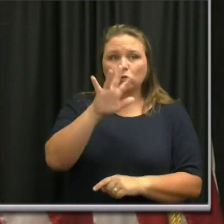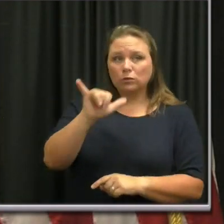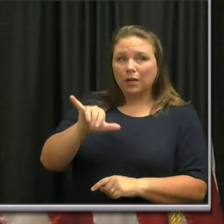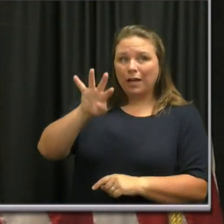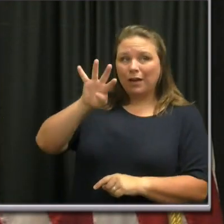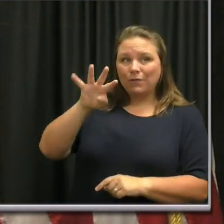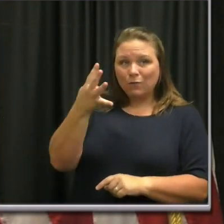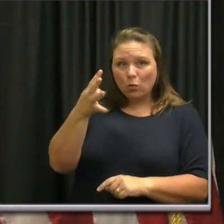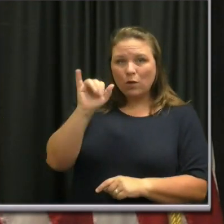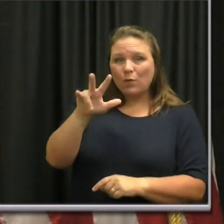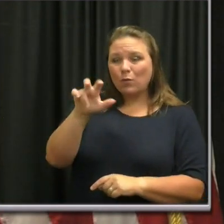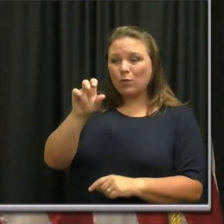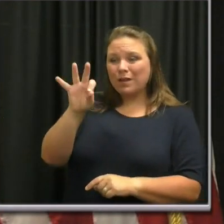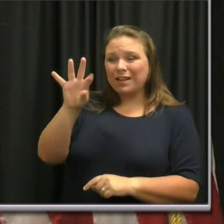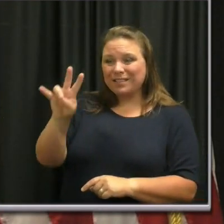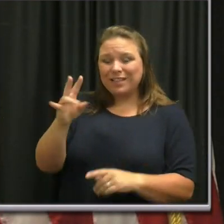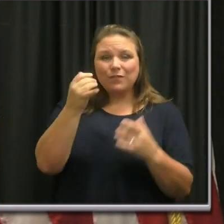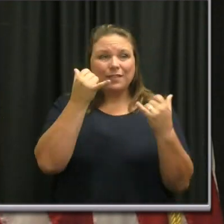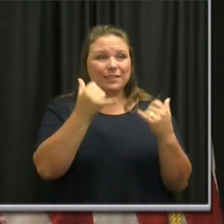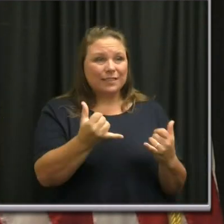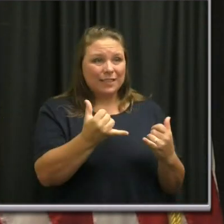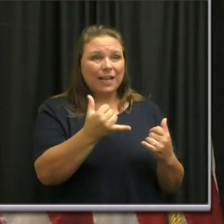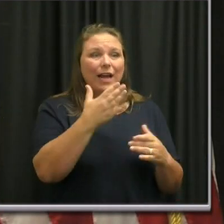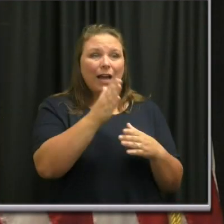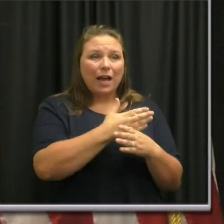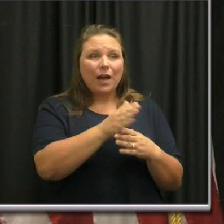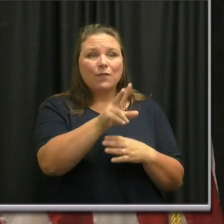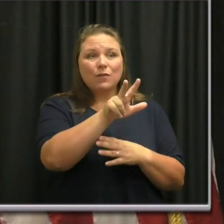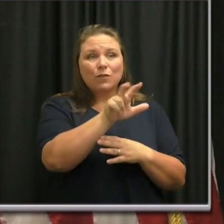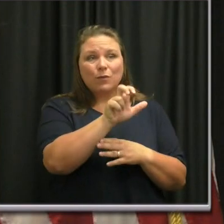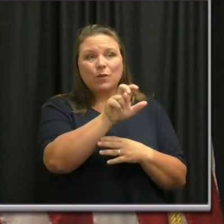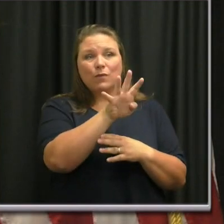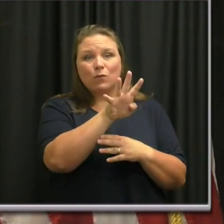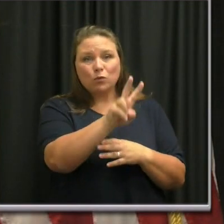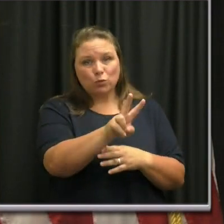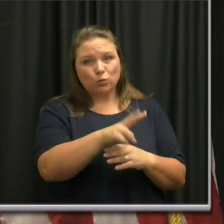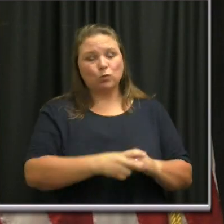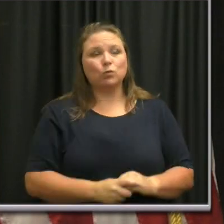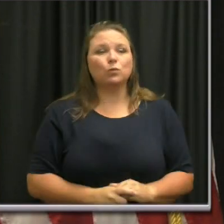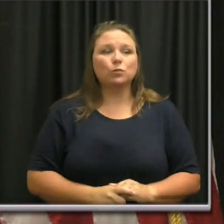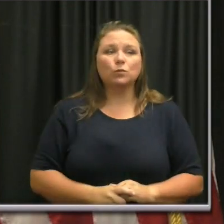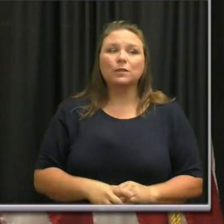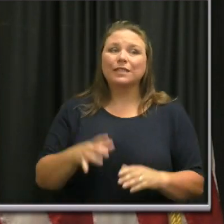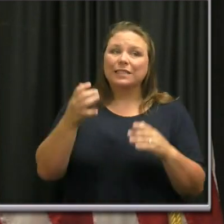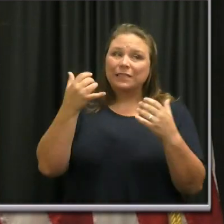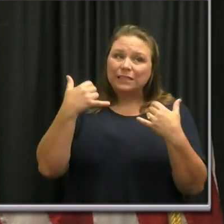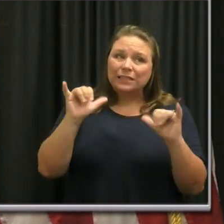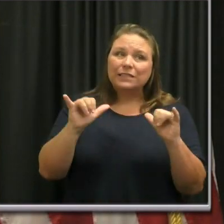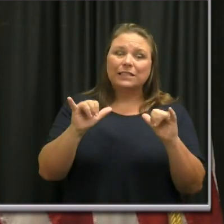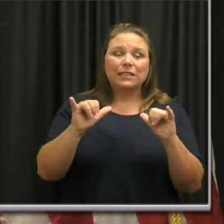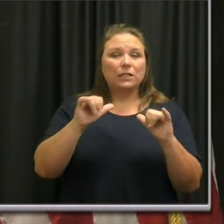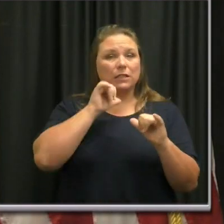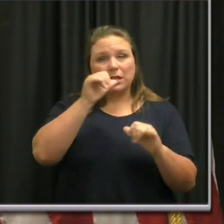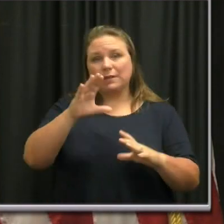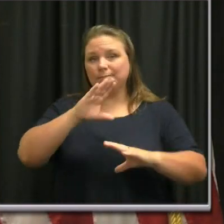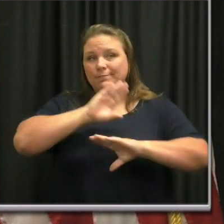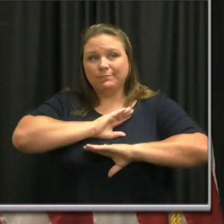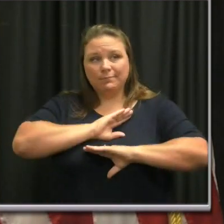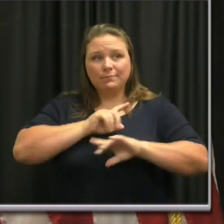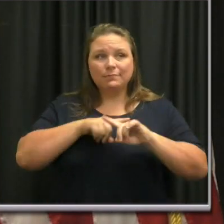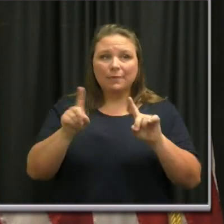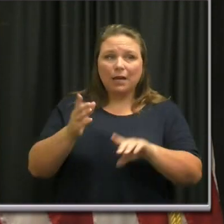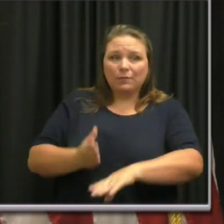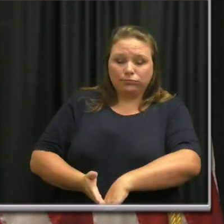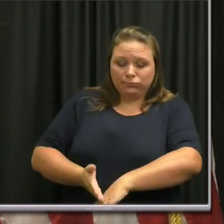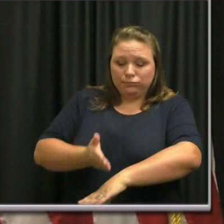this metric was 397. Today our case average is 342, which is still below satisfactory, but